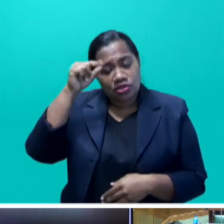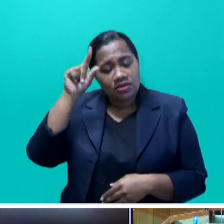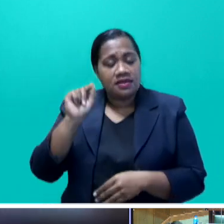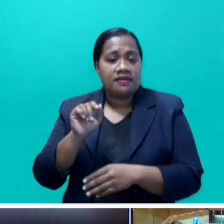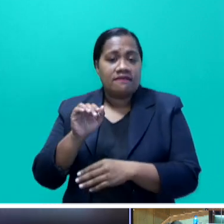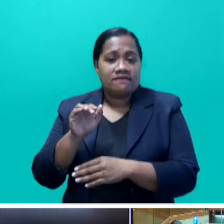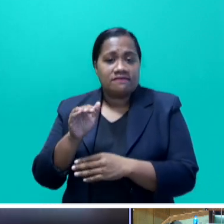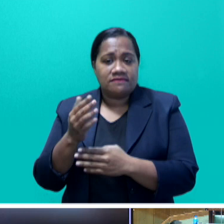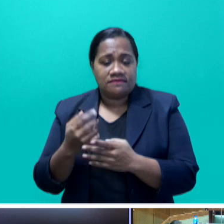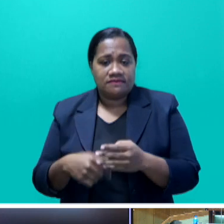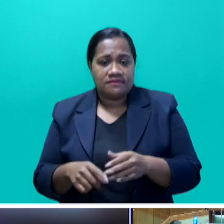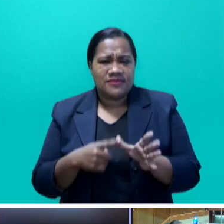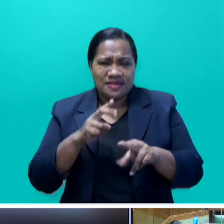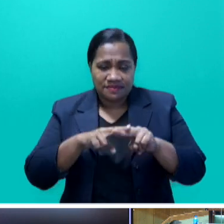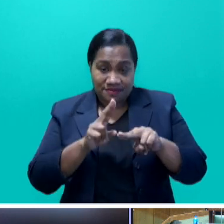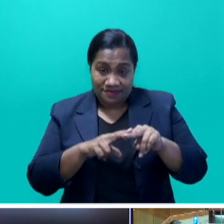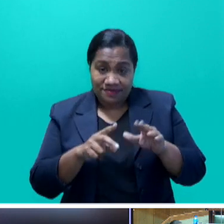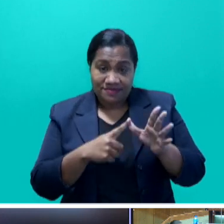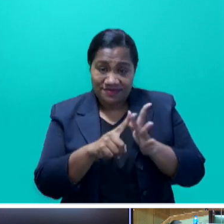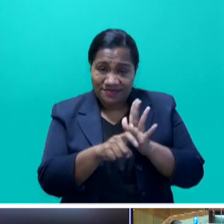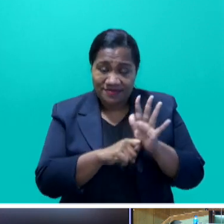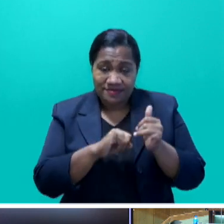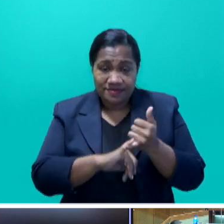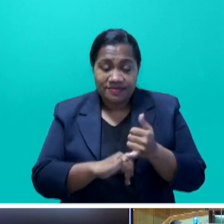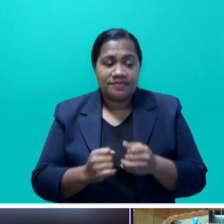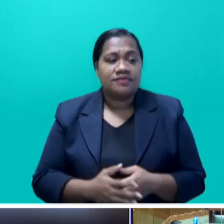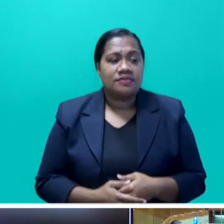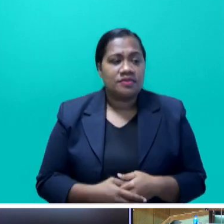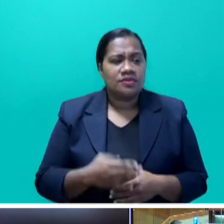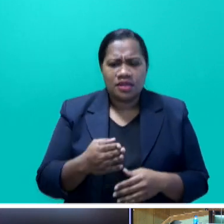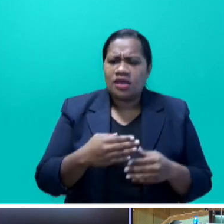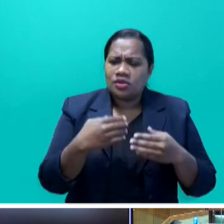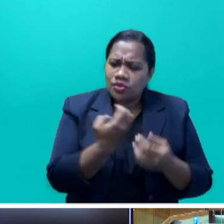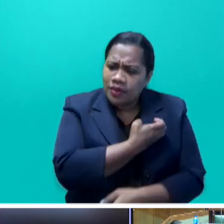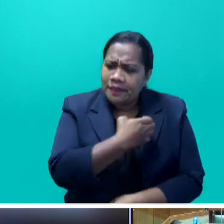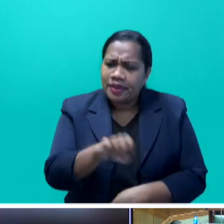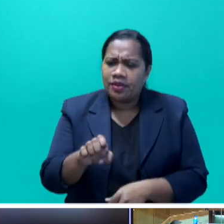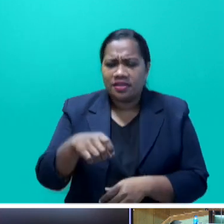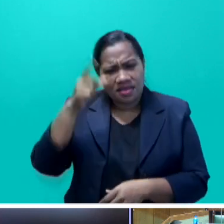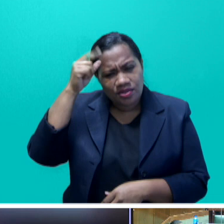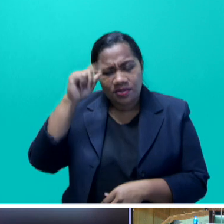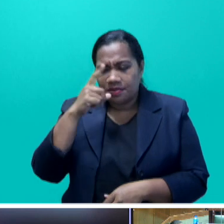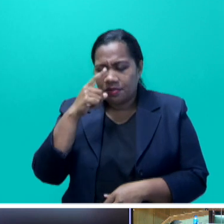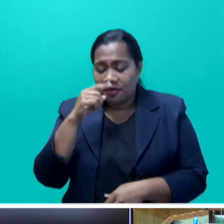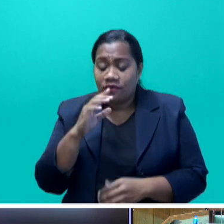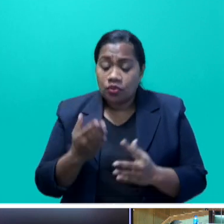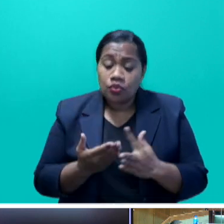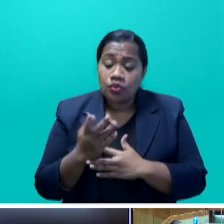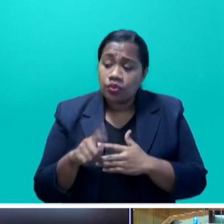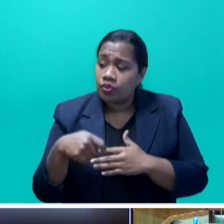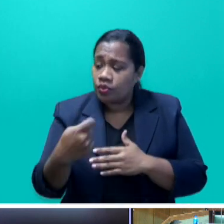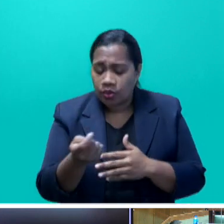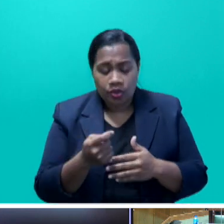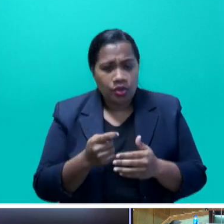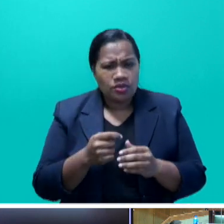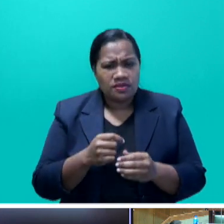to empower the Tokyo people through the next financial year. We are continuing assistance to landowners,